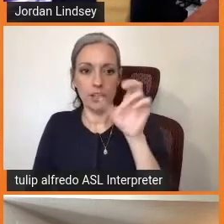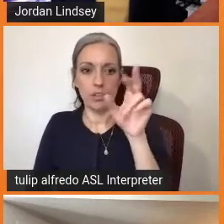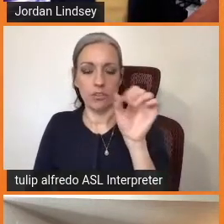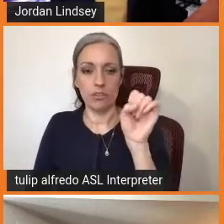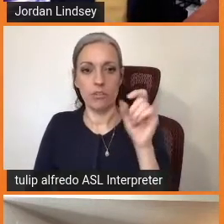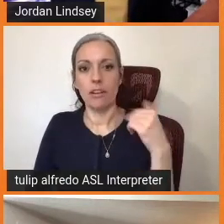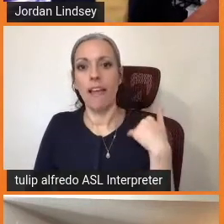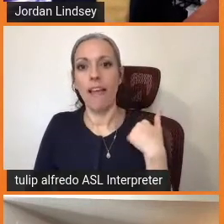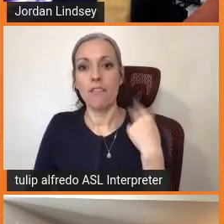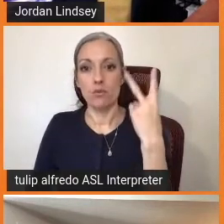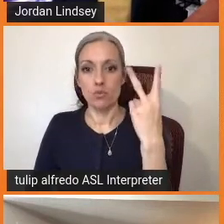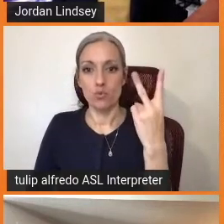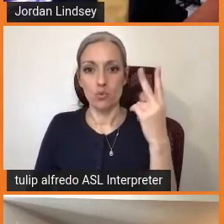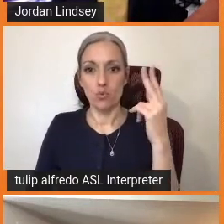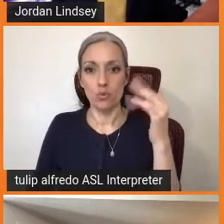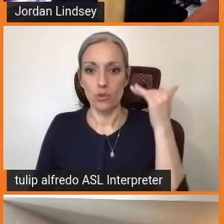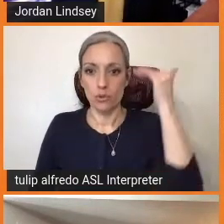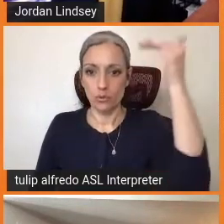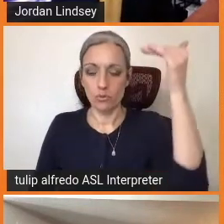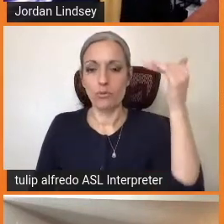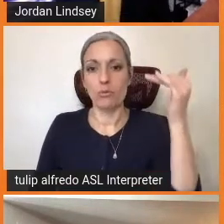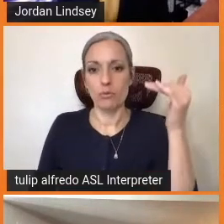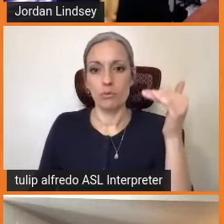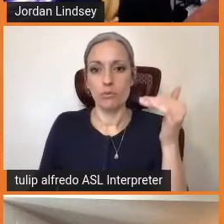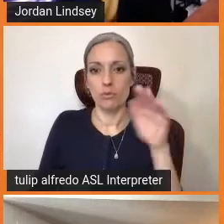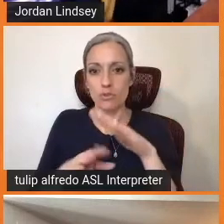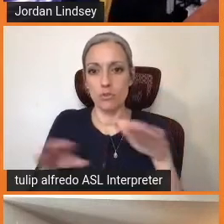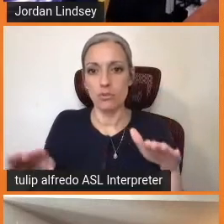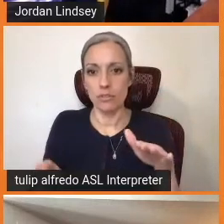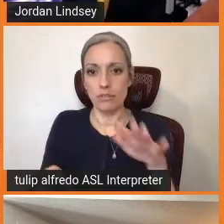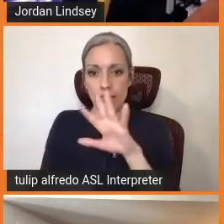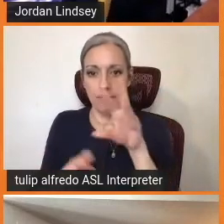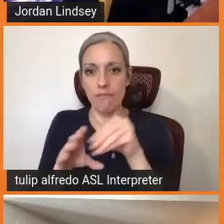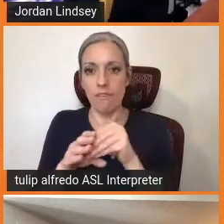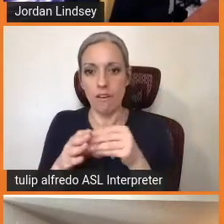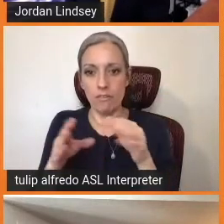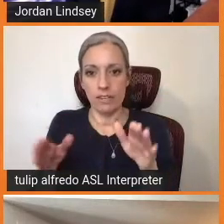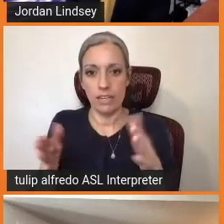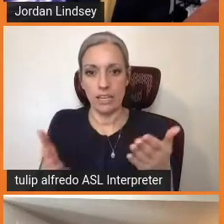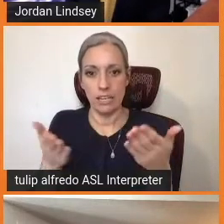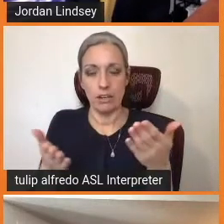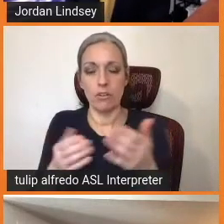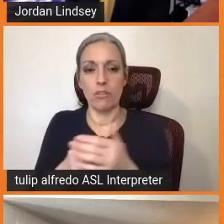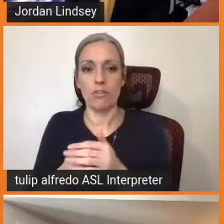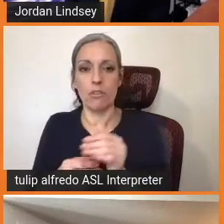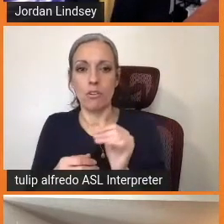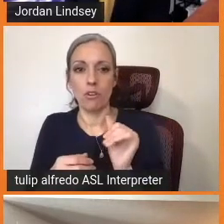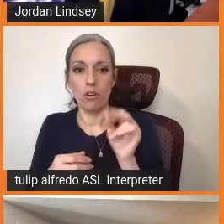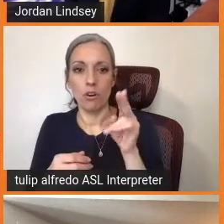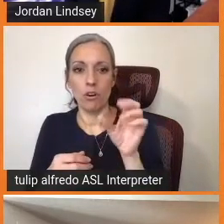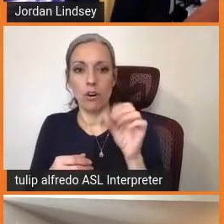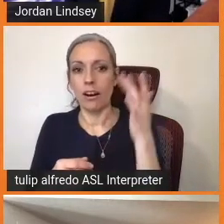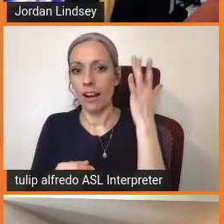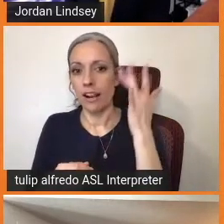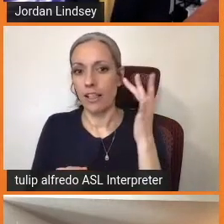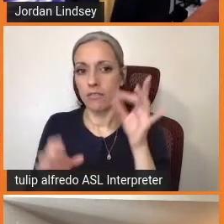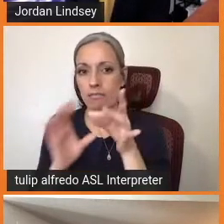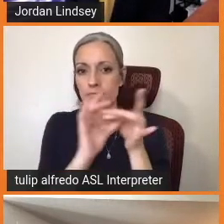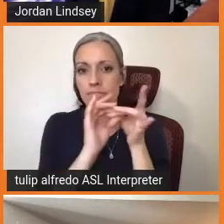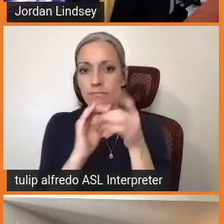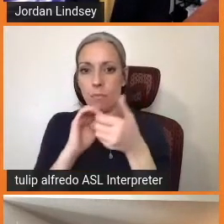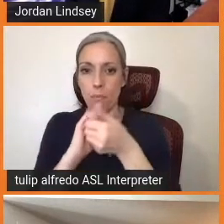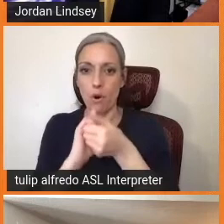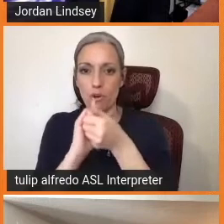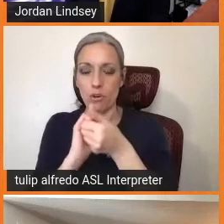who are consumers of the regional center. On behalf of the Spanish-speaking families and our ARCA California collaborative partners,